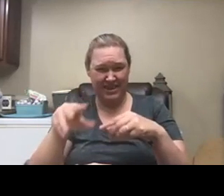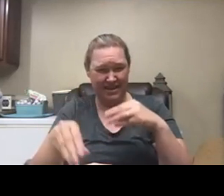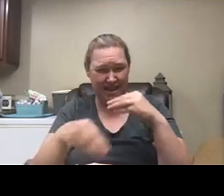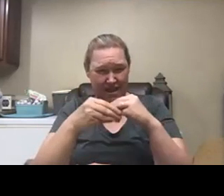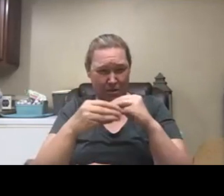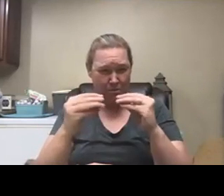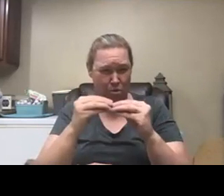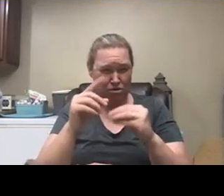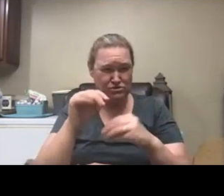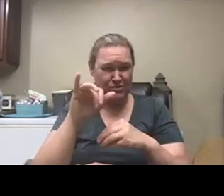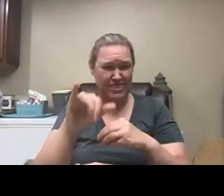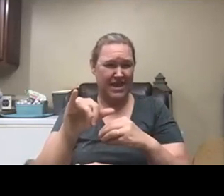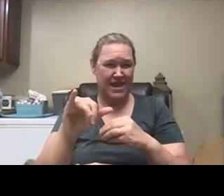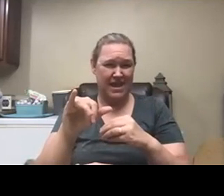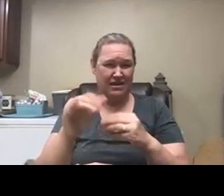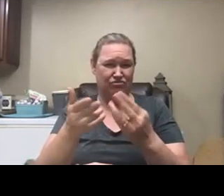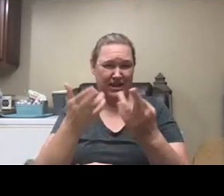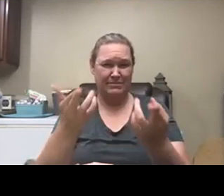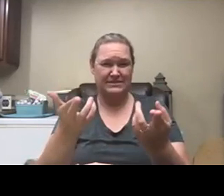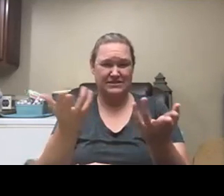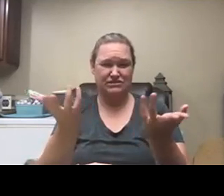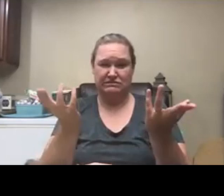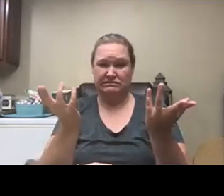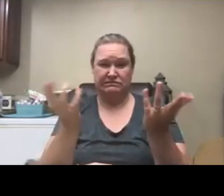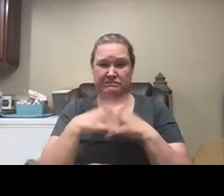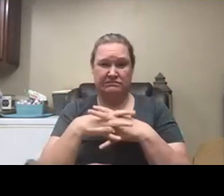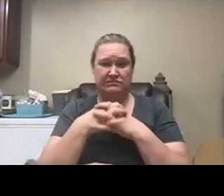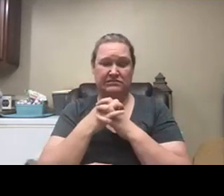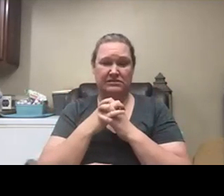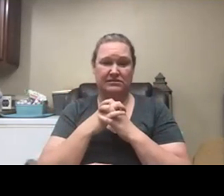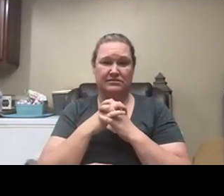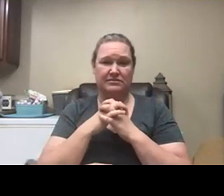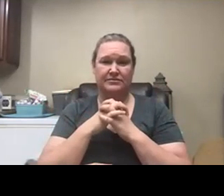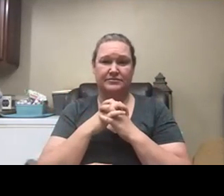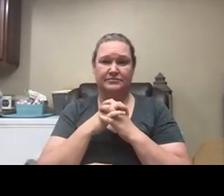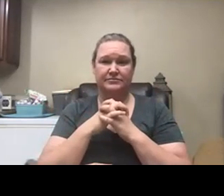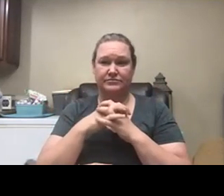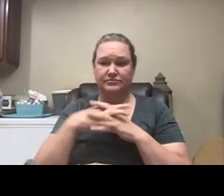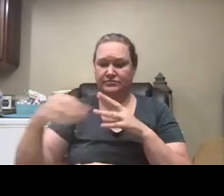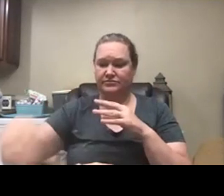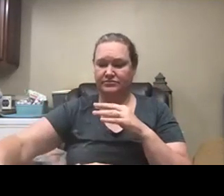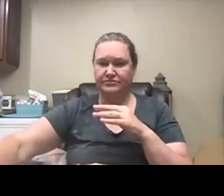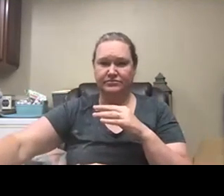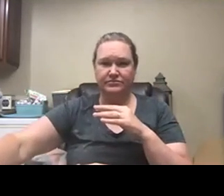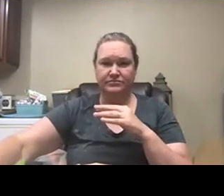now is there any other oils i could recommend just having on hand